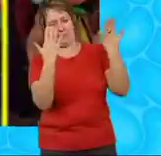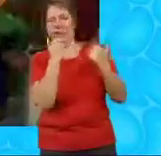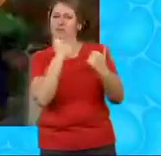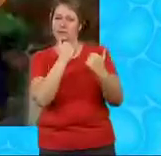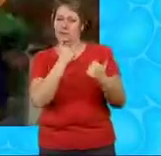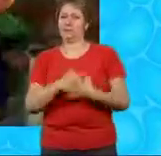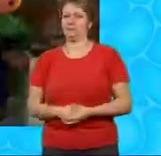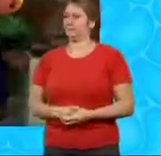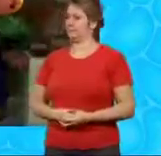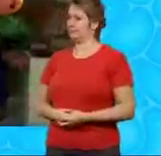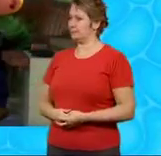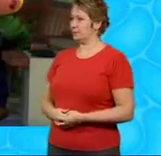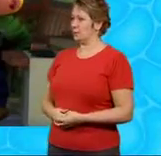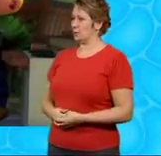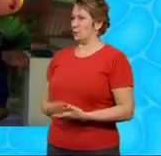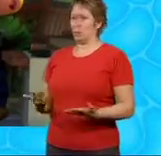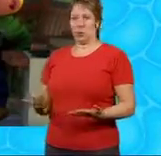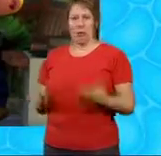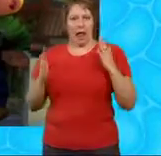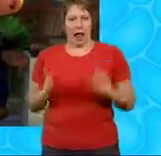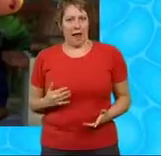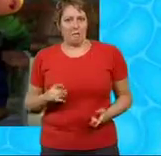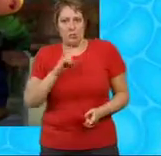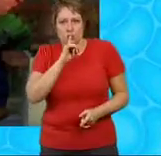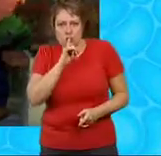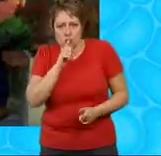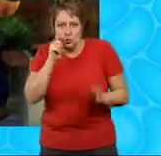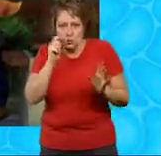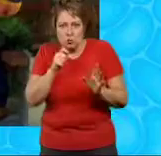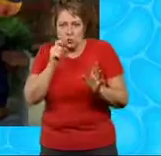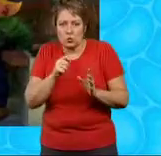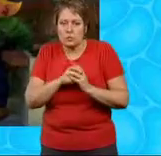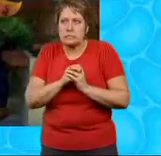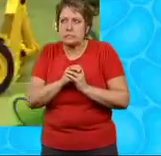Bob Hmm, this will have to be the quietest job we've ever done